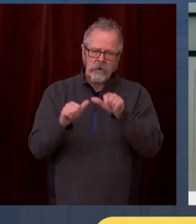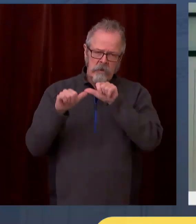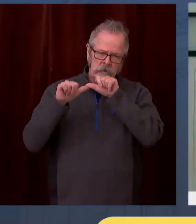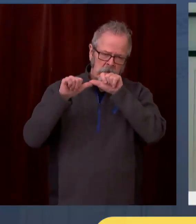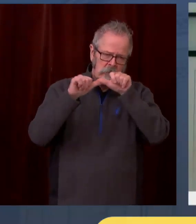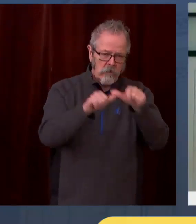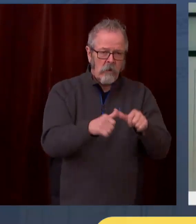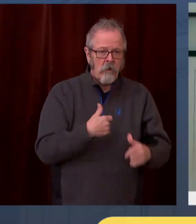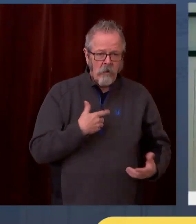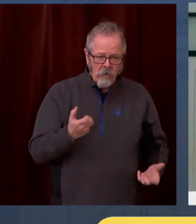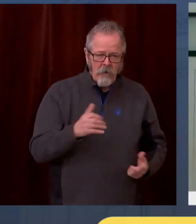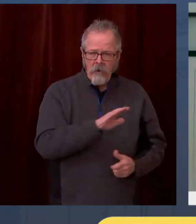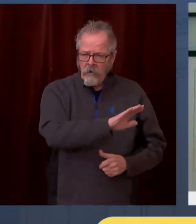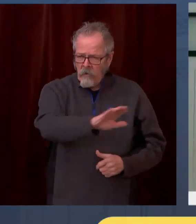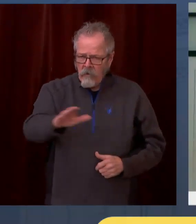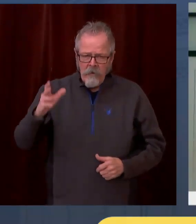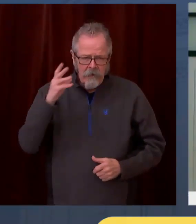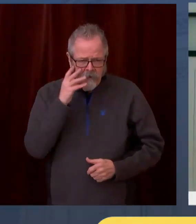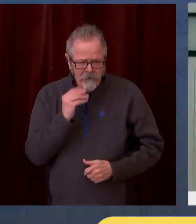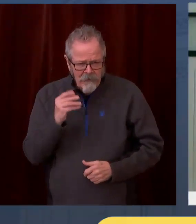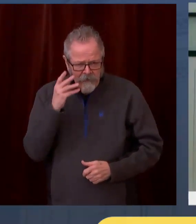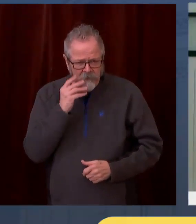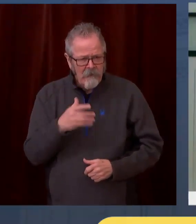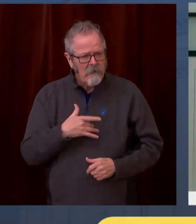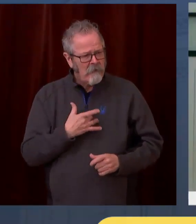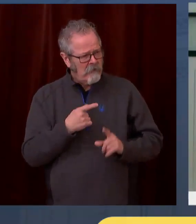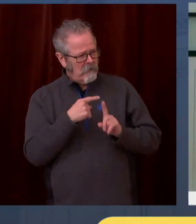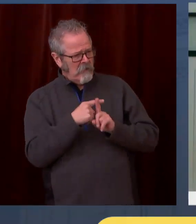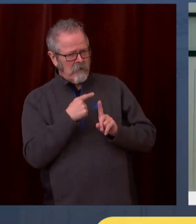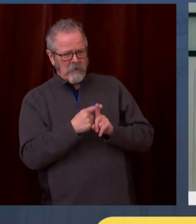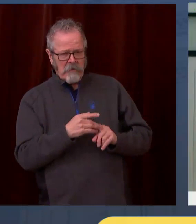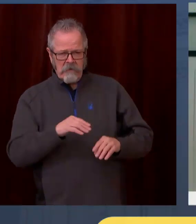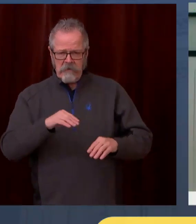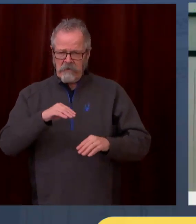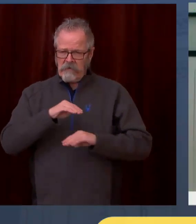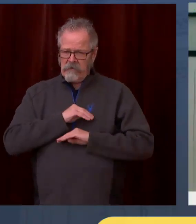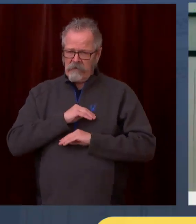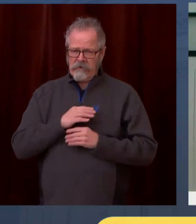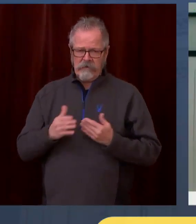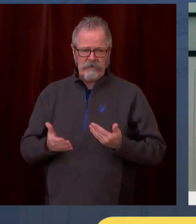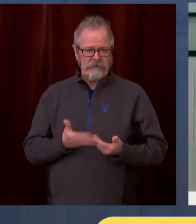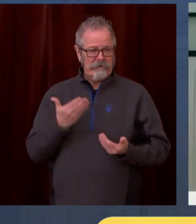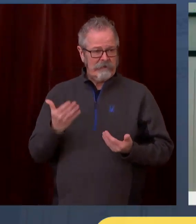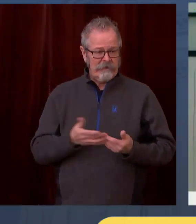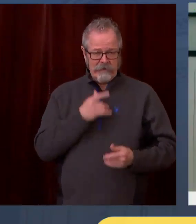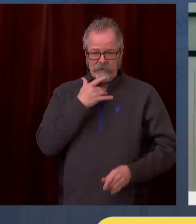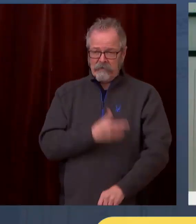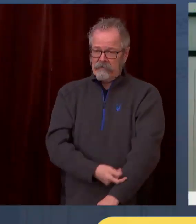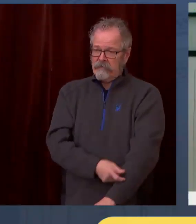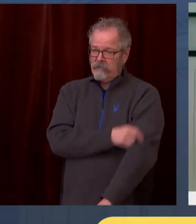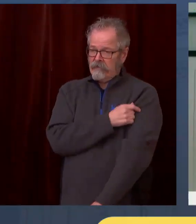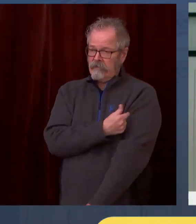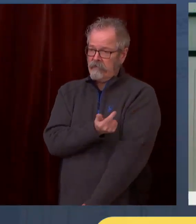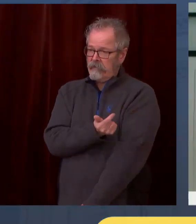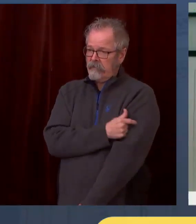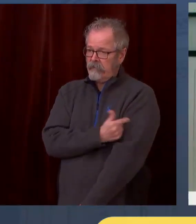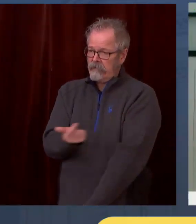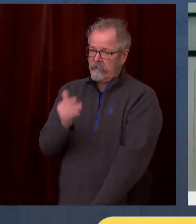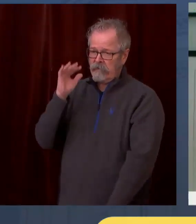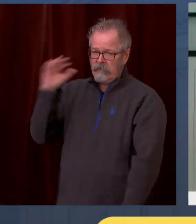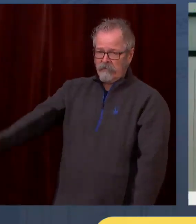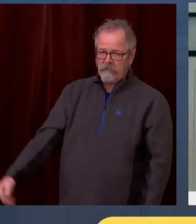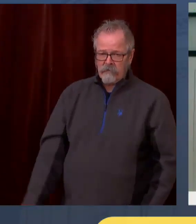in getting vaccinated. There's a lot of great work that's already been done across the various vaccination sites across the state.